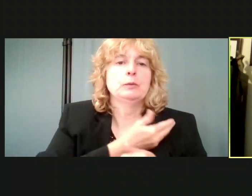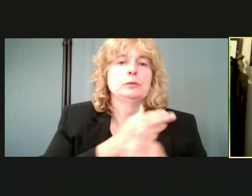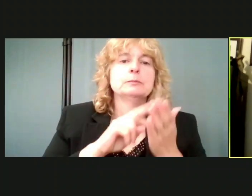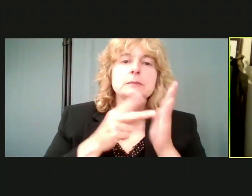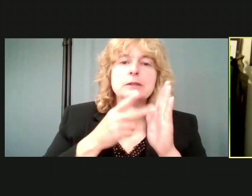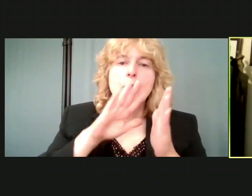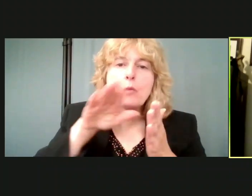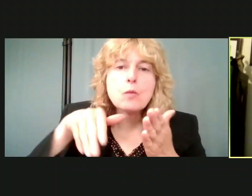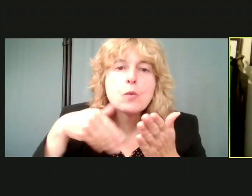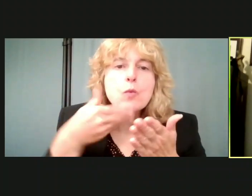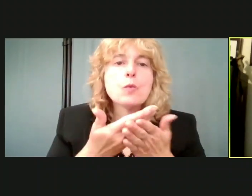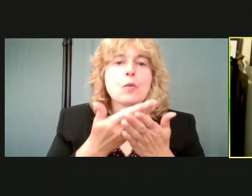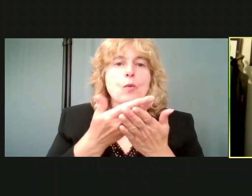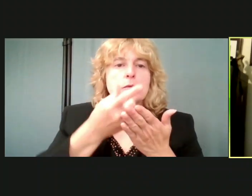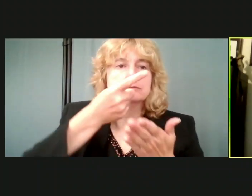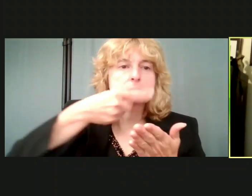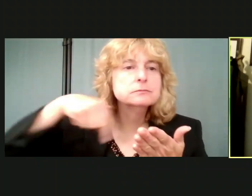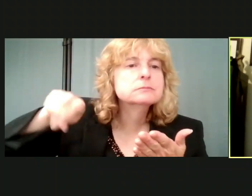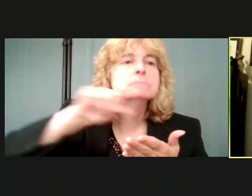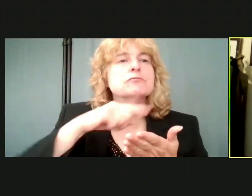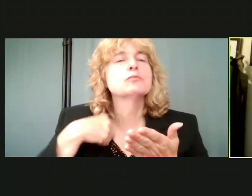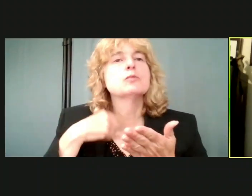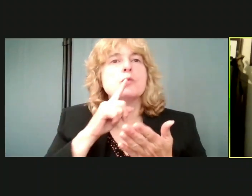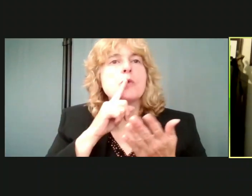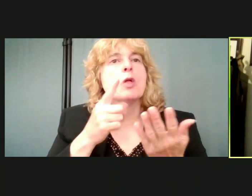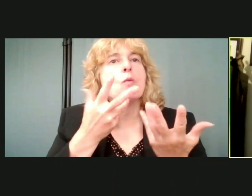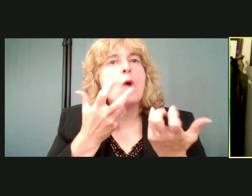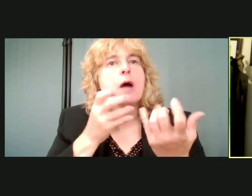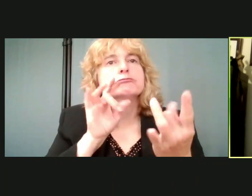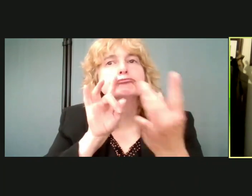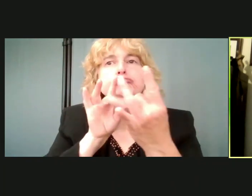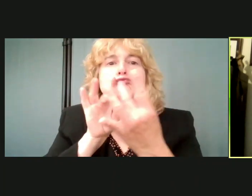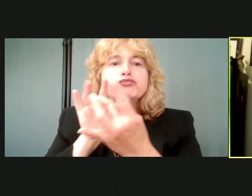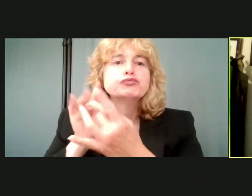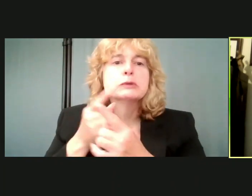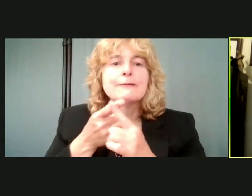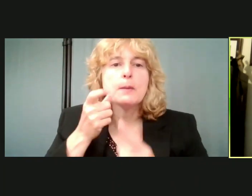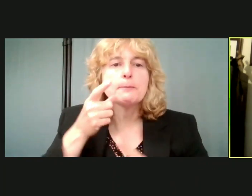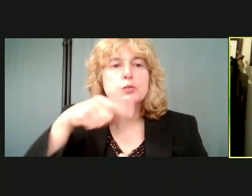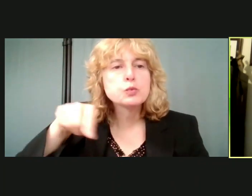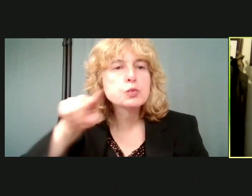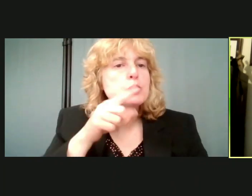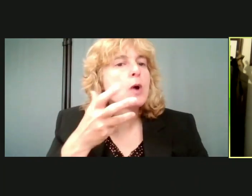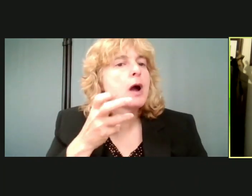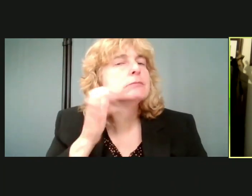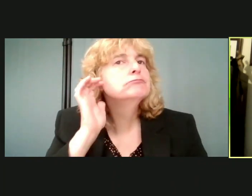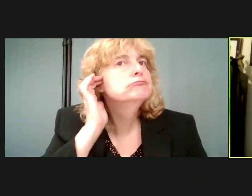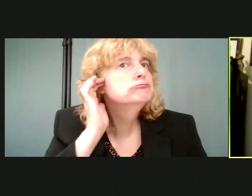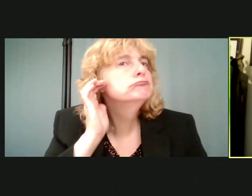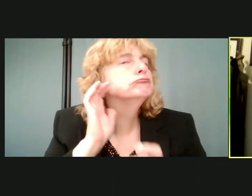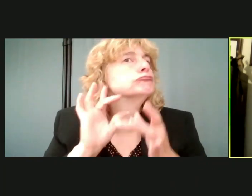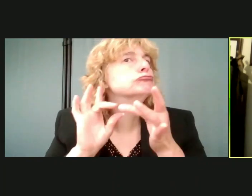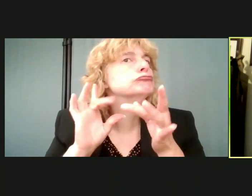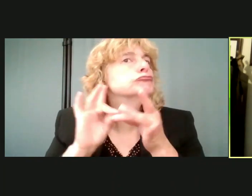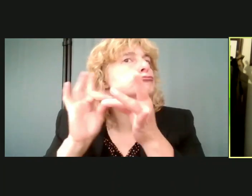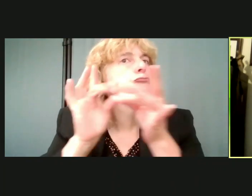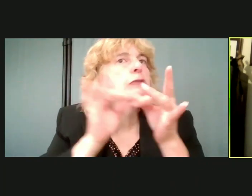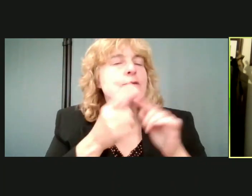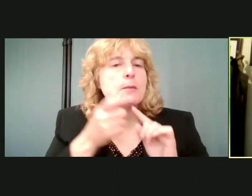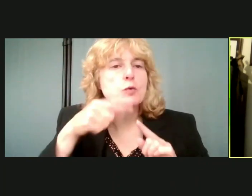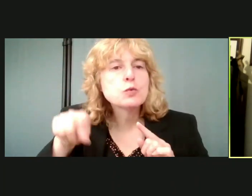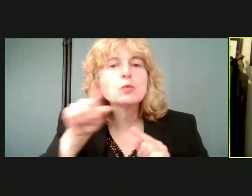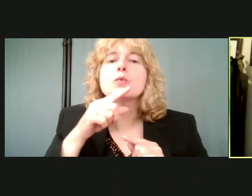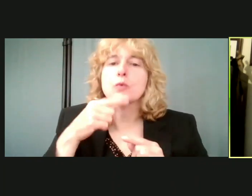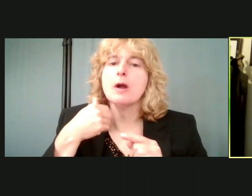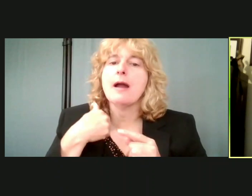to hear from you. So we've got folks watching the chat, Brooke and Amy, and they are waiting